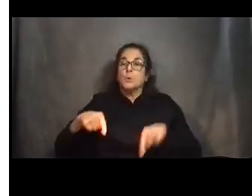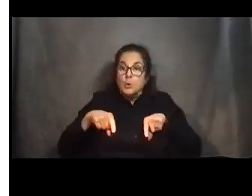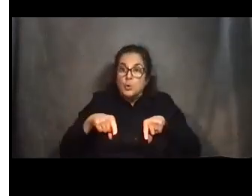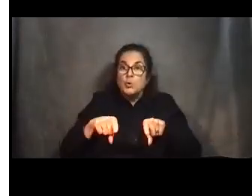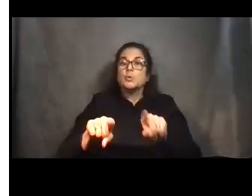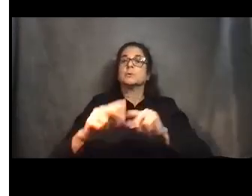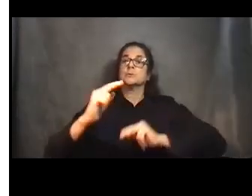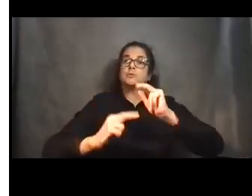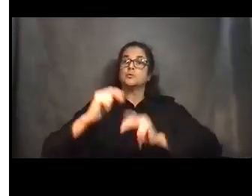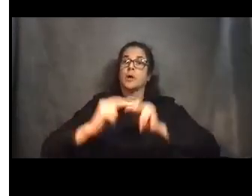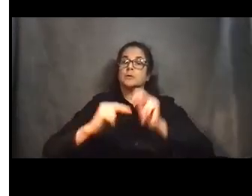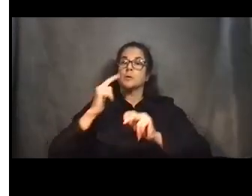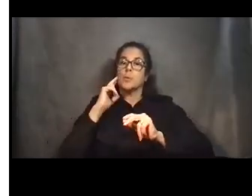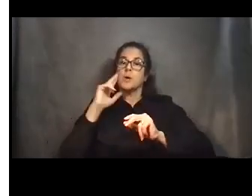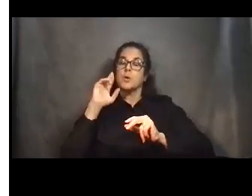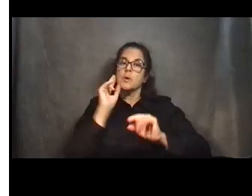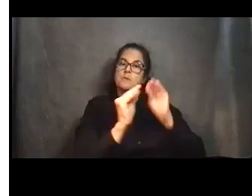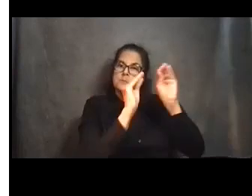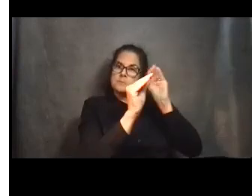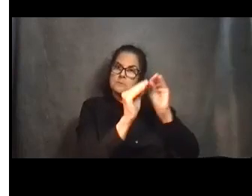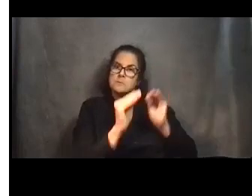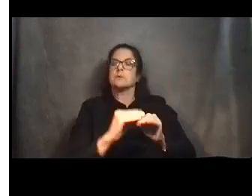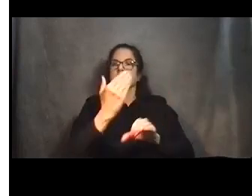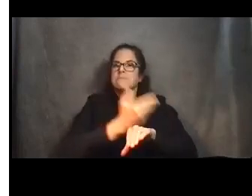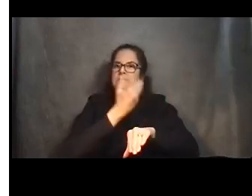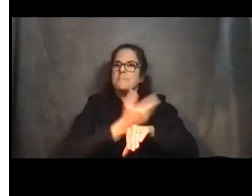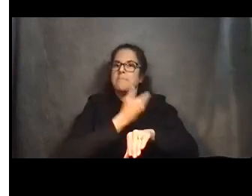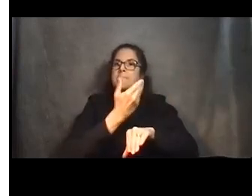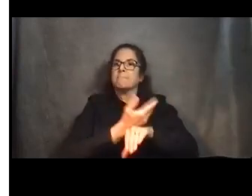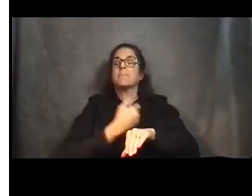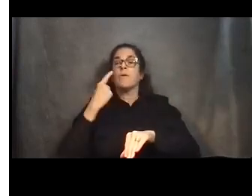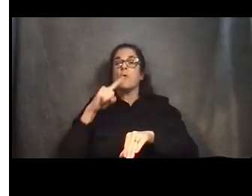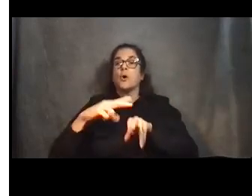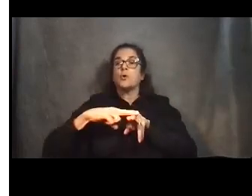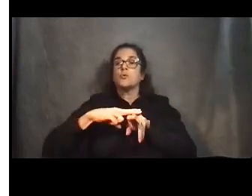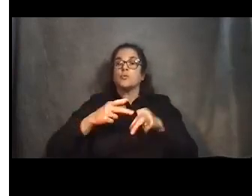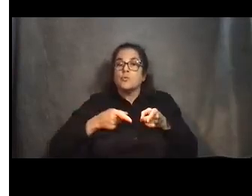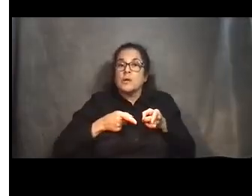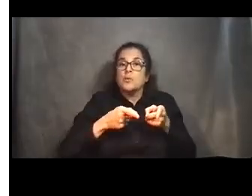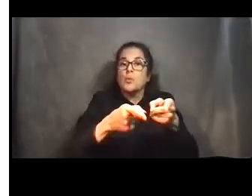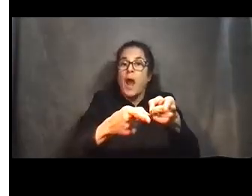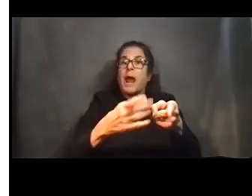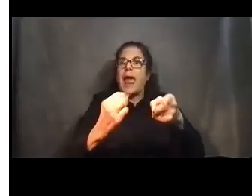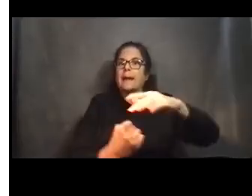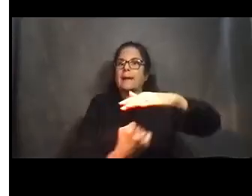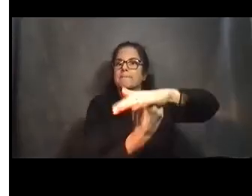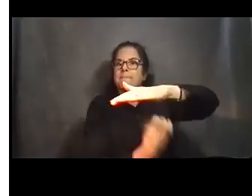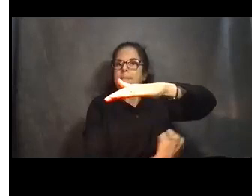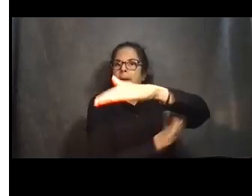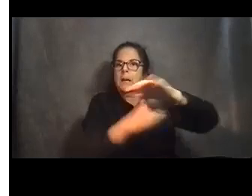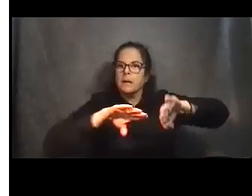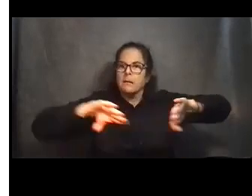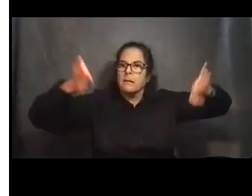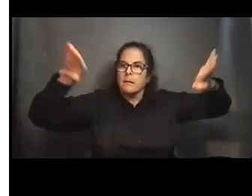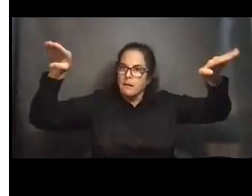rebuild and rehabilitate the track and embankment structures. Now let's take a look at the future